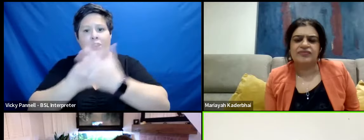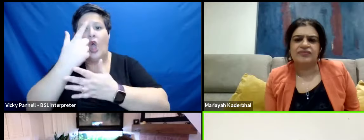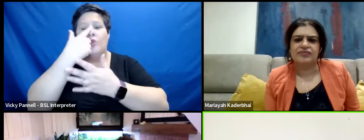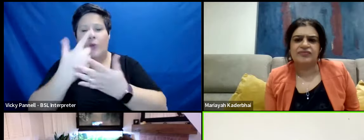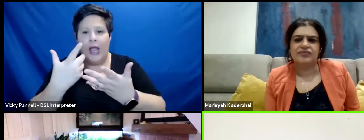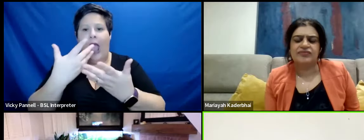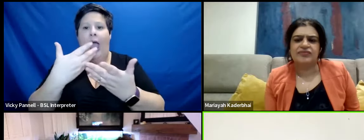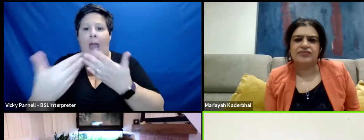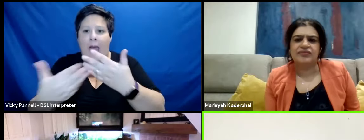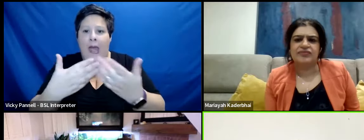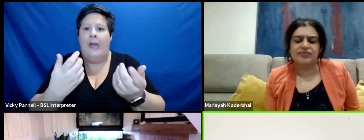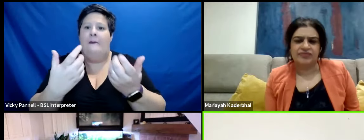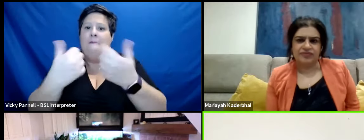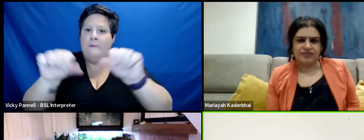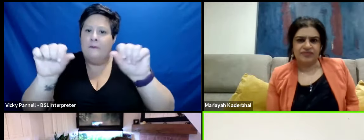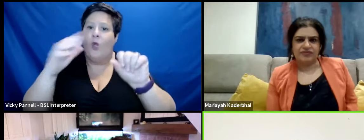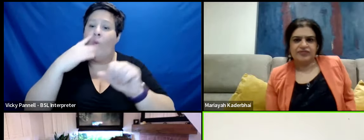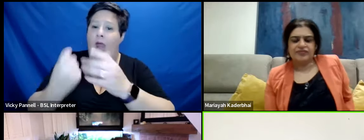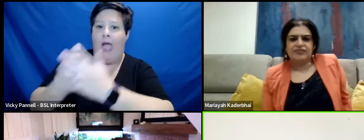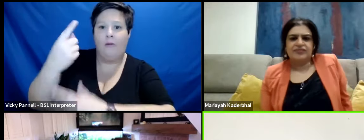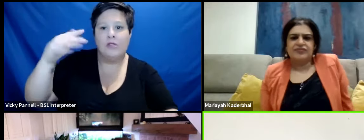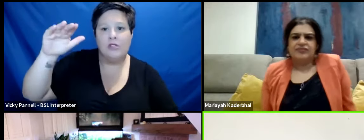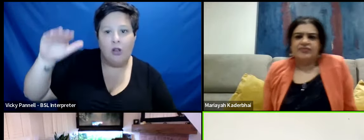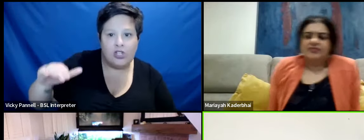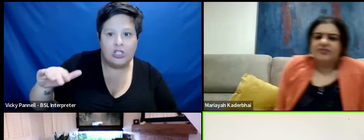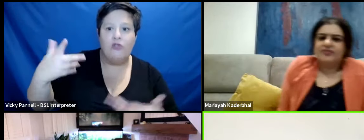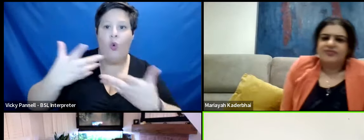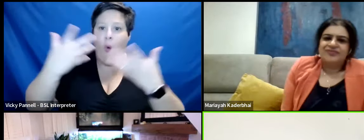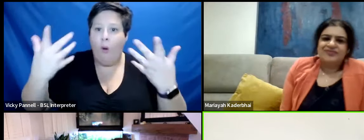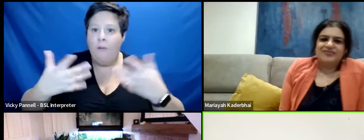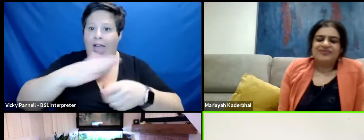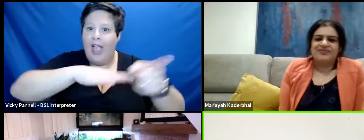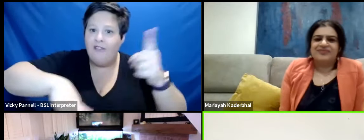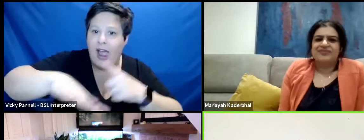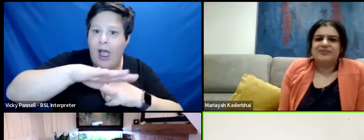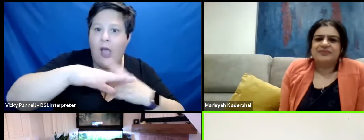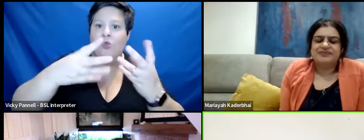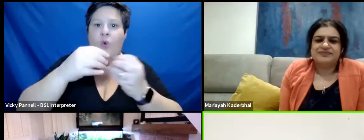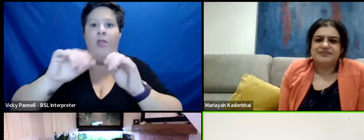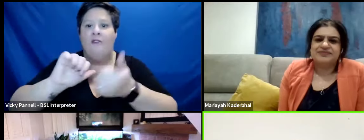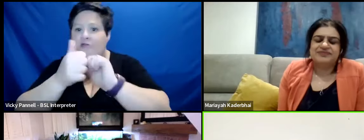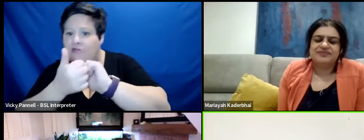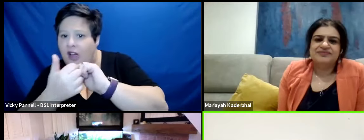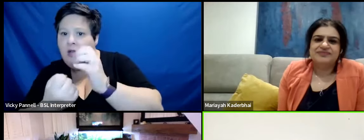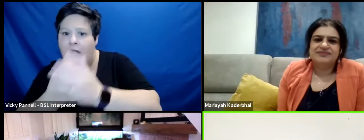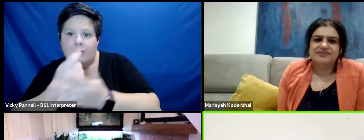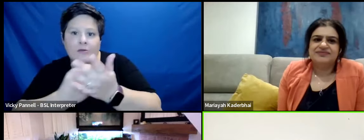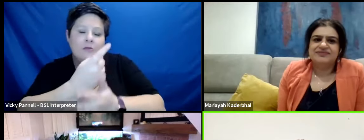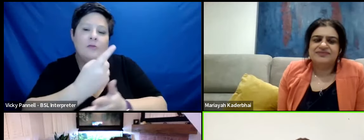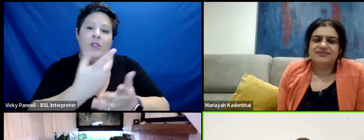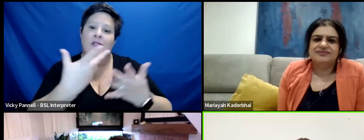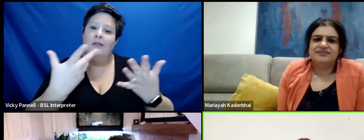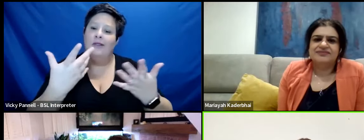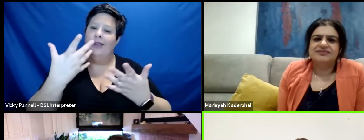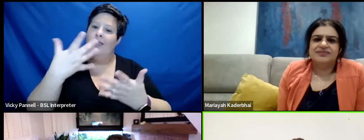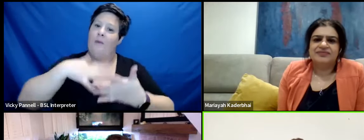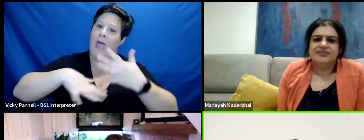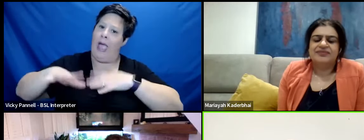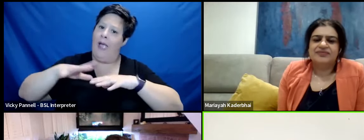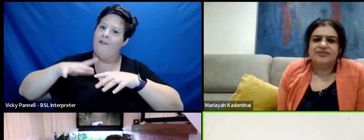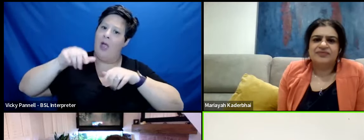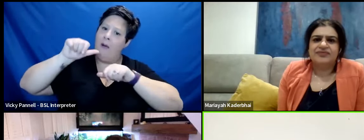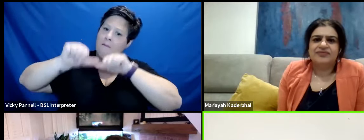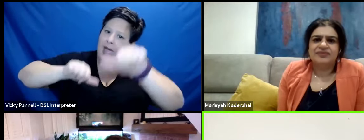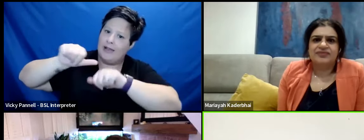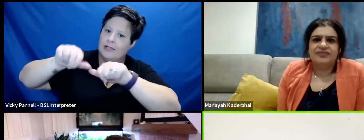when it when it arises with our children in playgrounds at school with their friends and the behavioural patterns that we